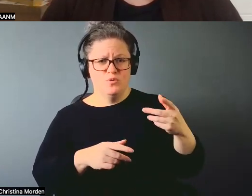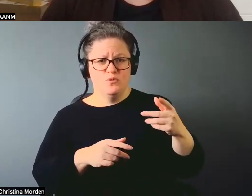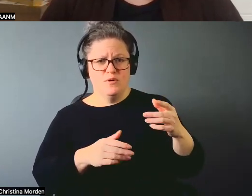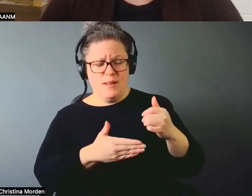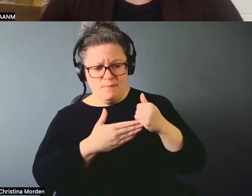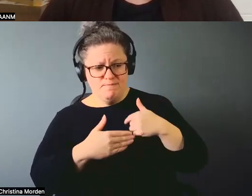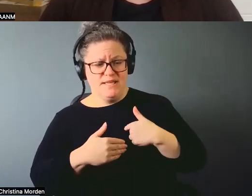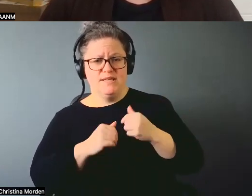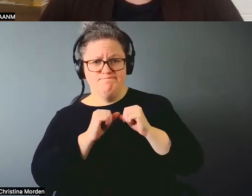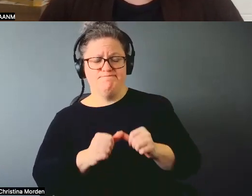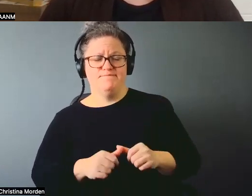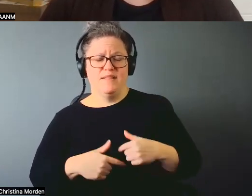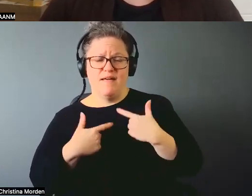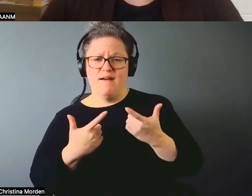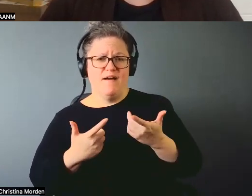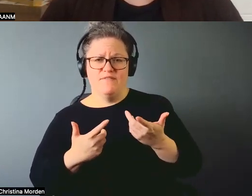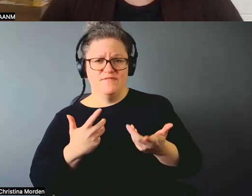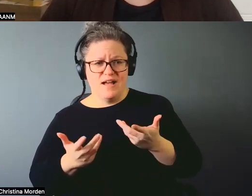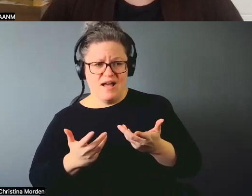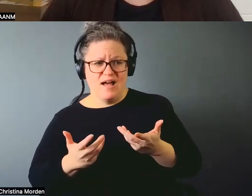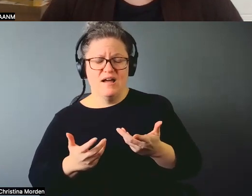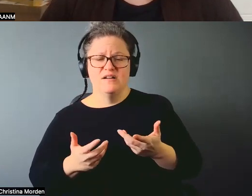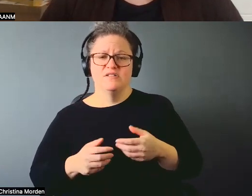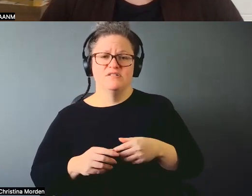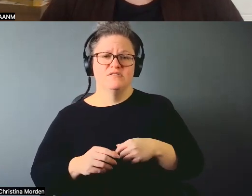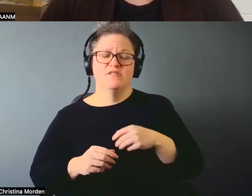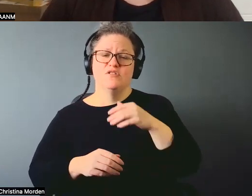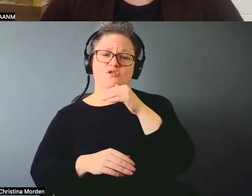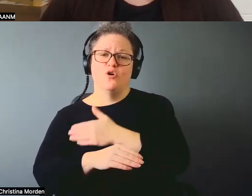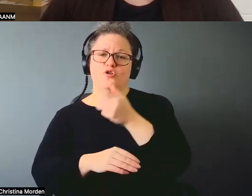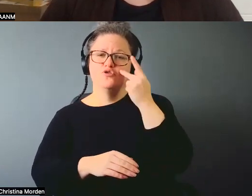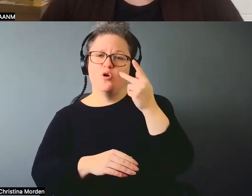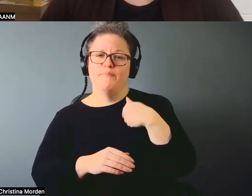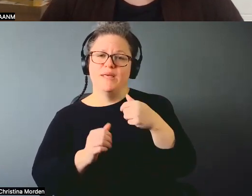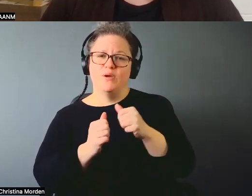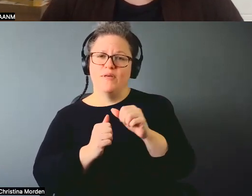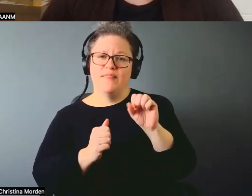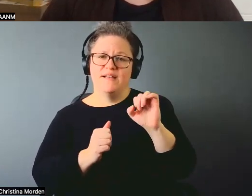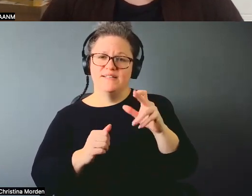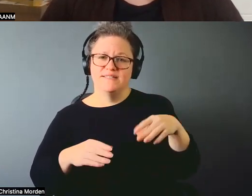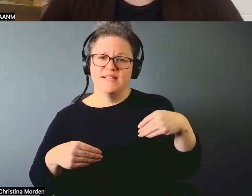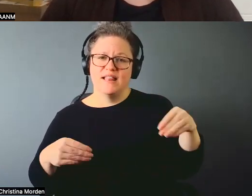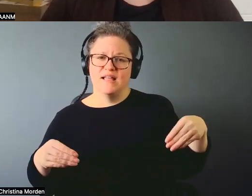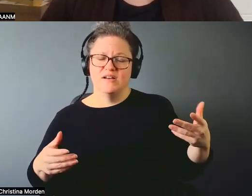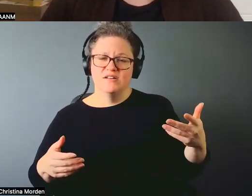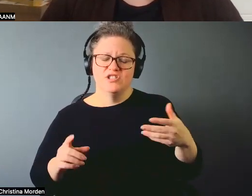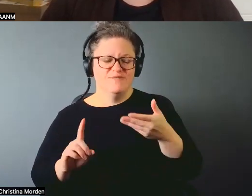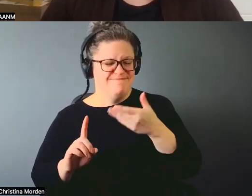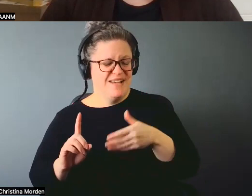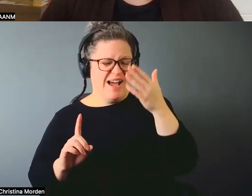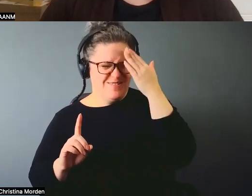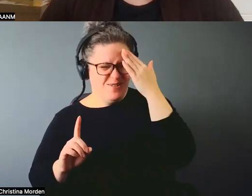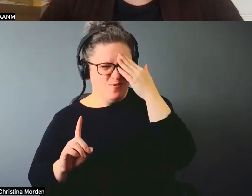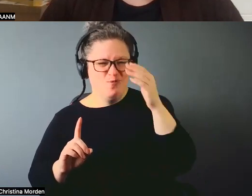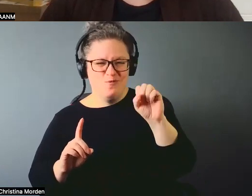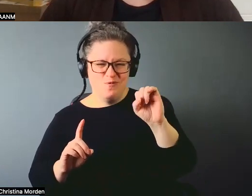and and seeing me with the silk. And she said, even though I knew the silk was always there and what it